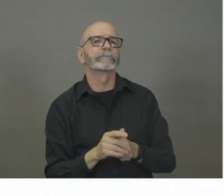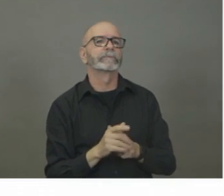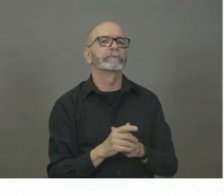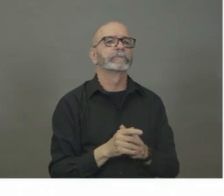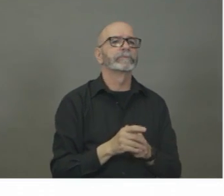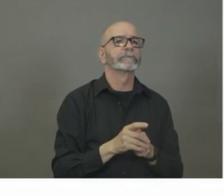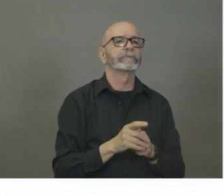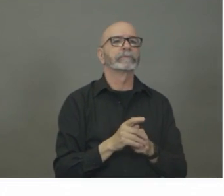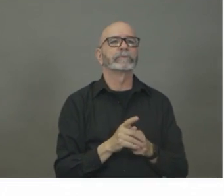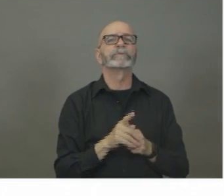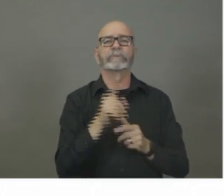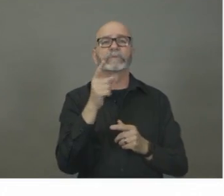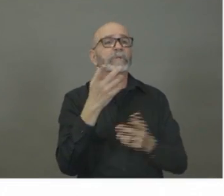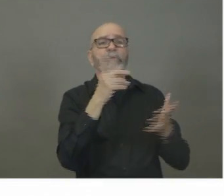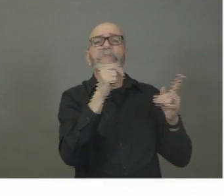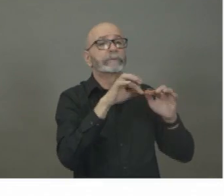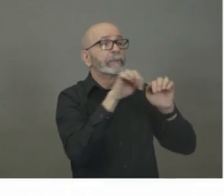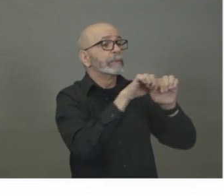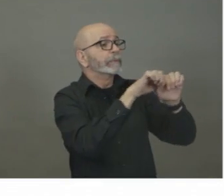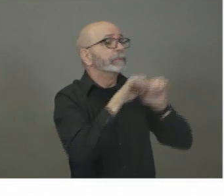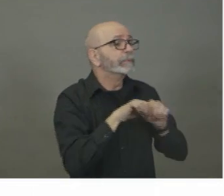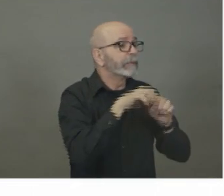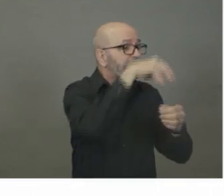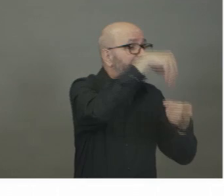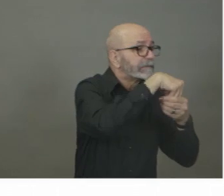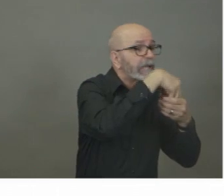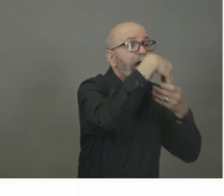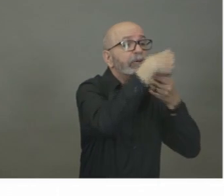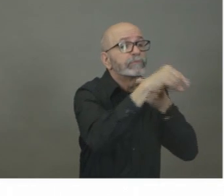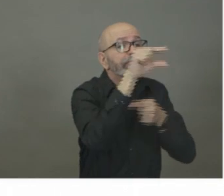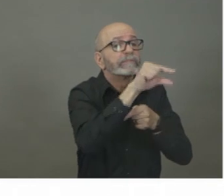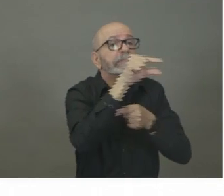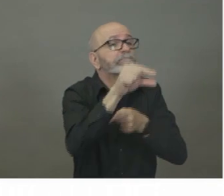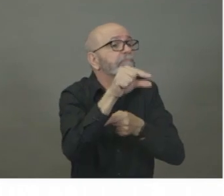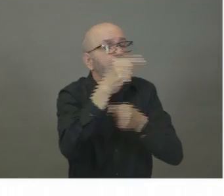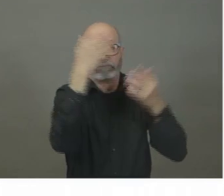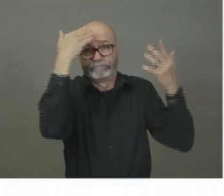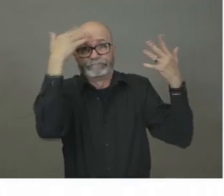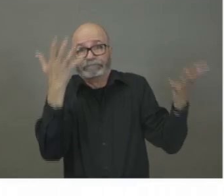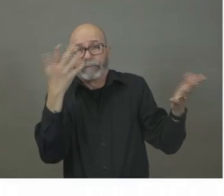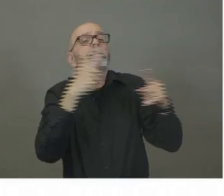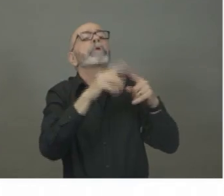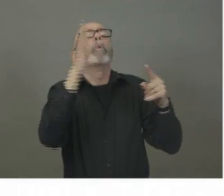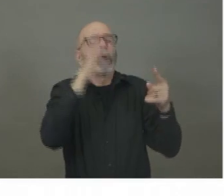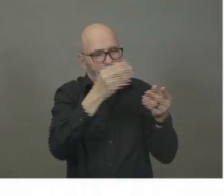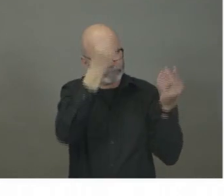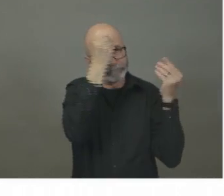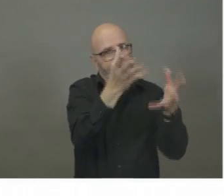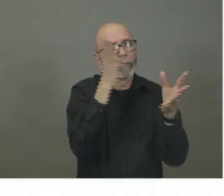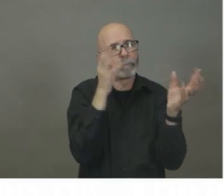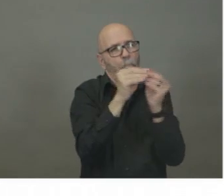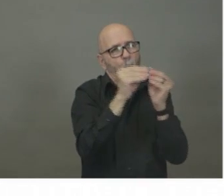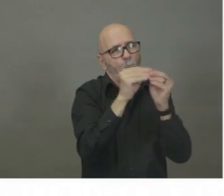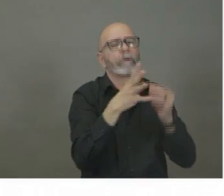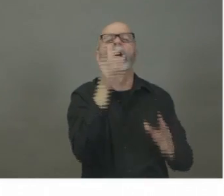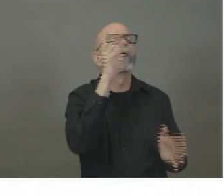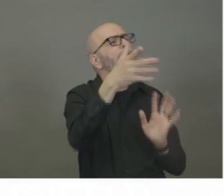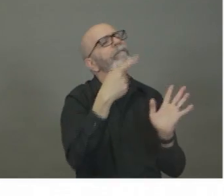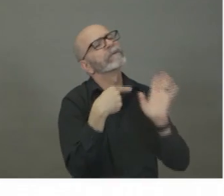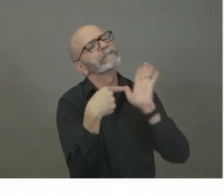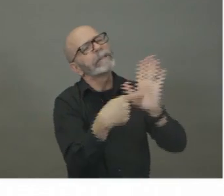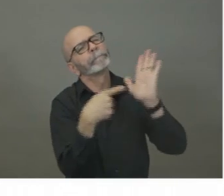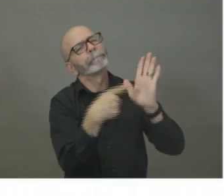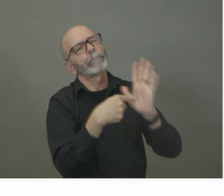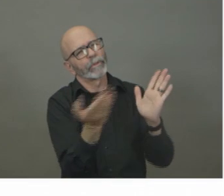in the event that we have large numbers of people who are off-field. If you just define critical infrastructure, that would be what? So